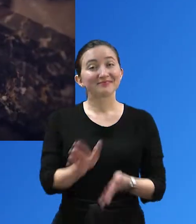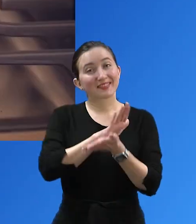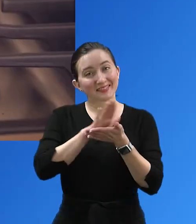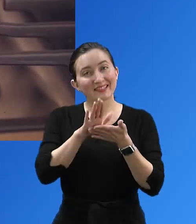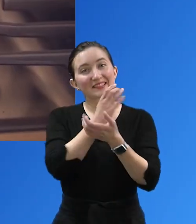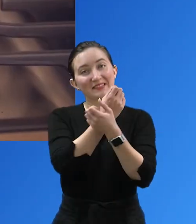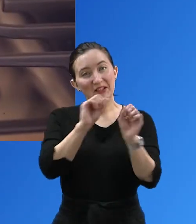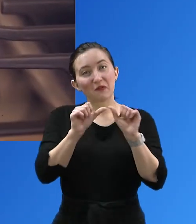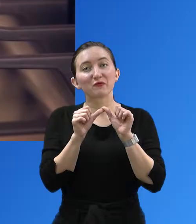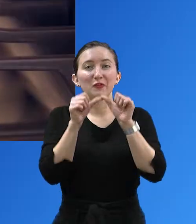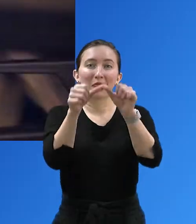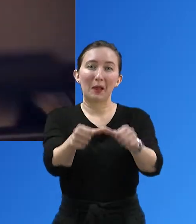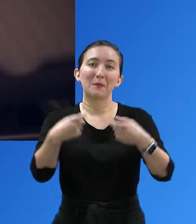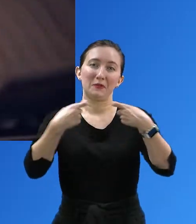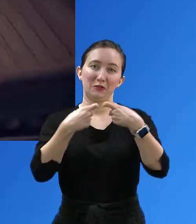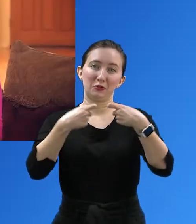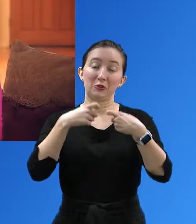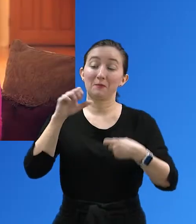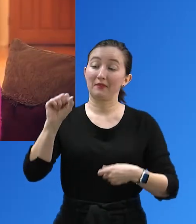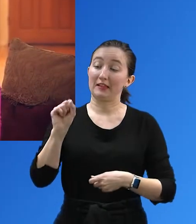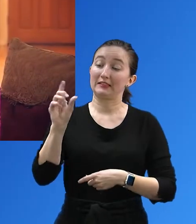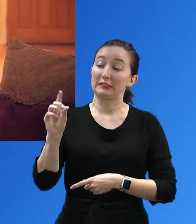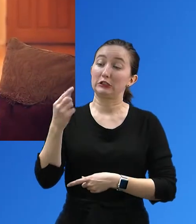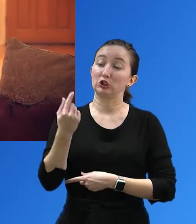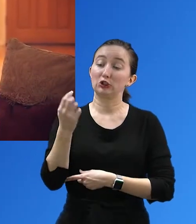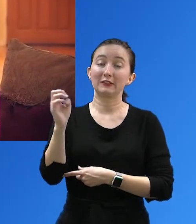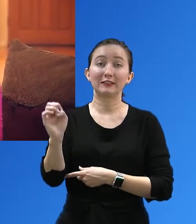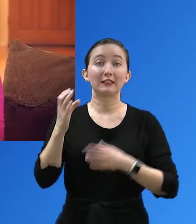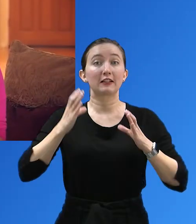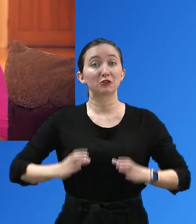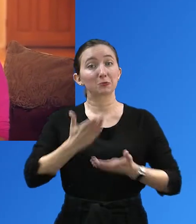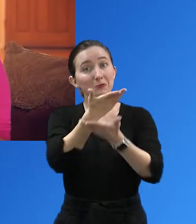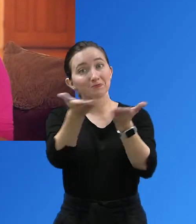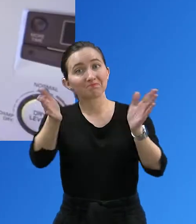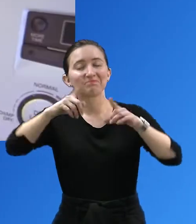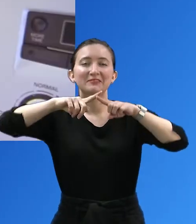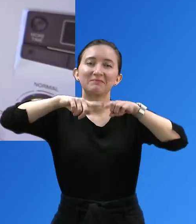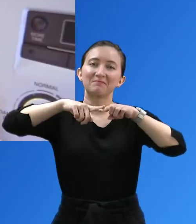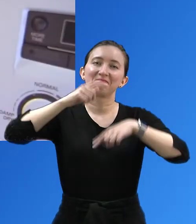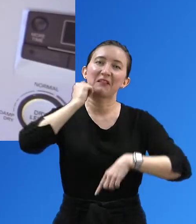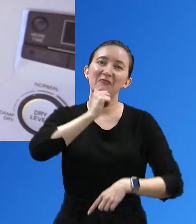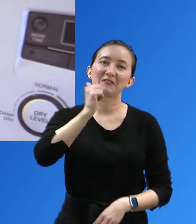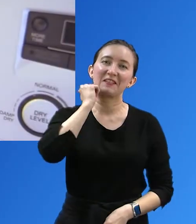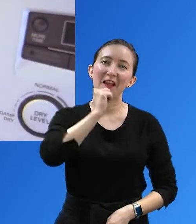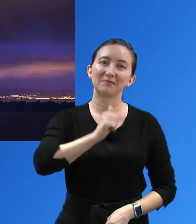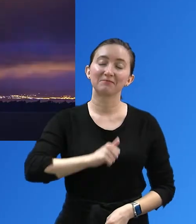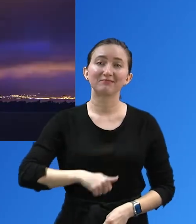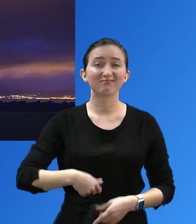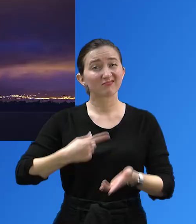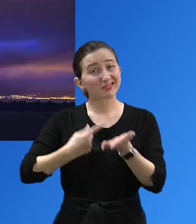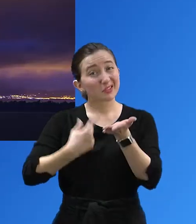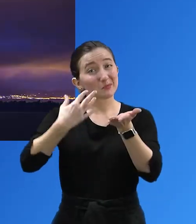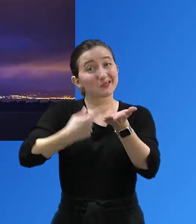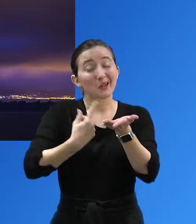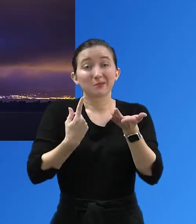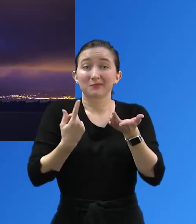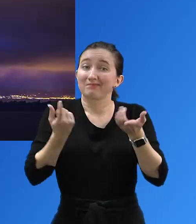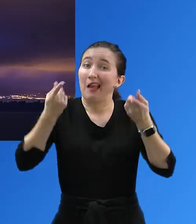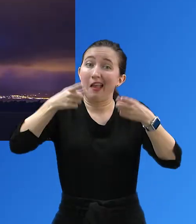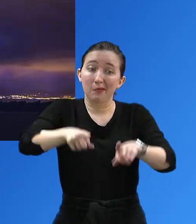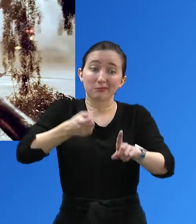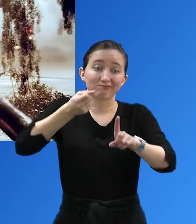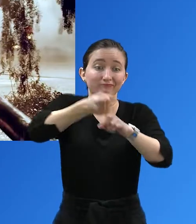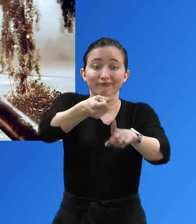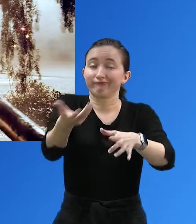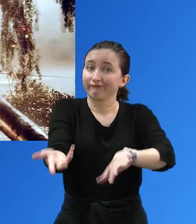Clean, safe, and reliable energy. It's what SDG&E customers count on every day. But at times, events outside of